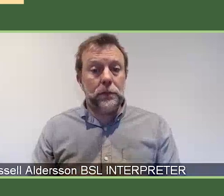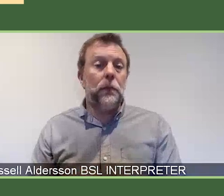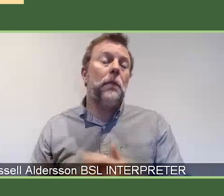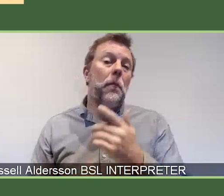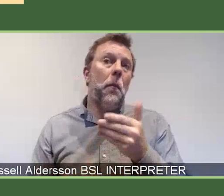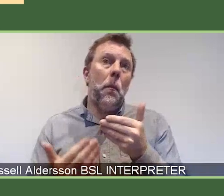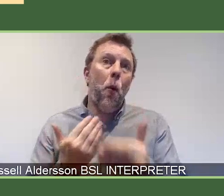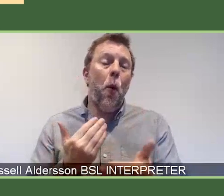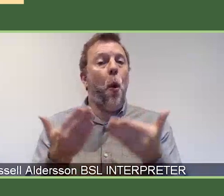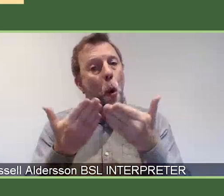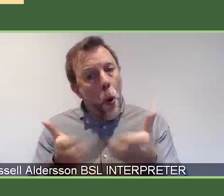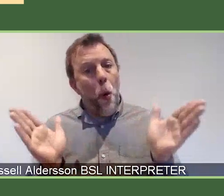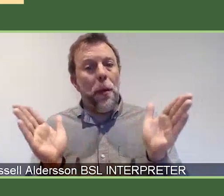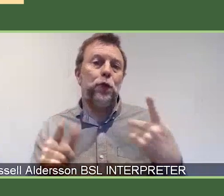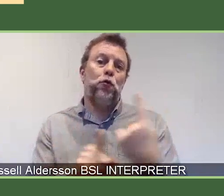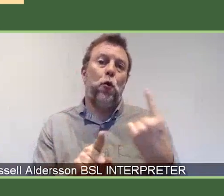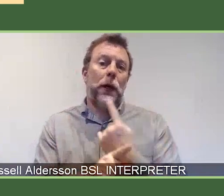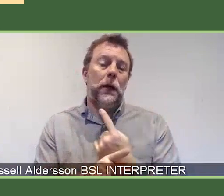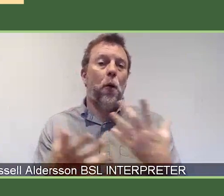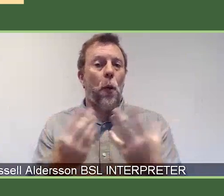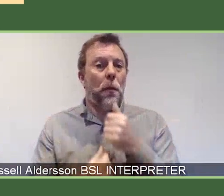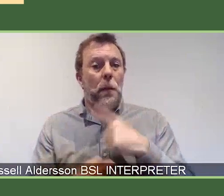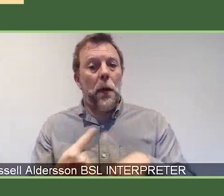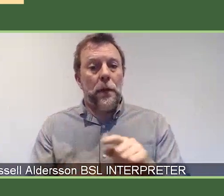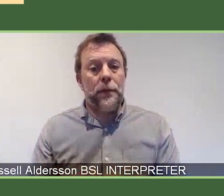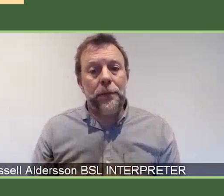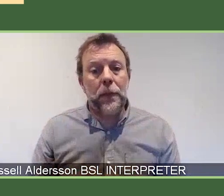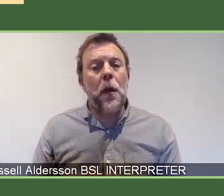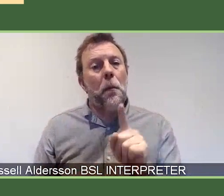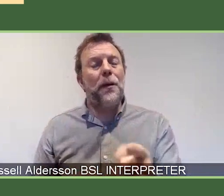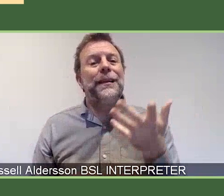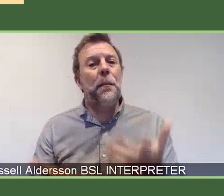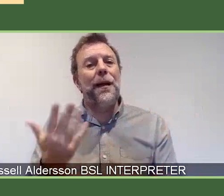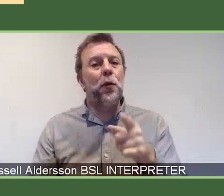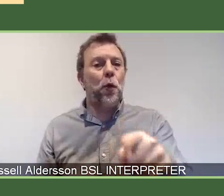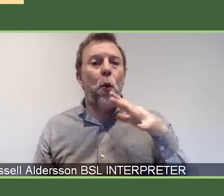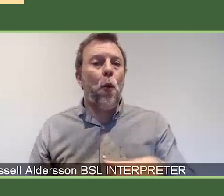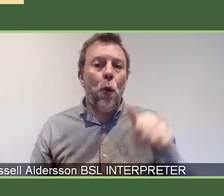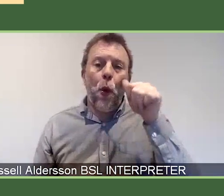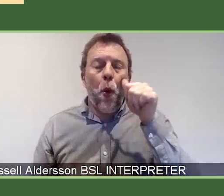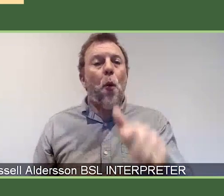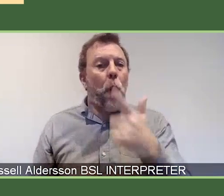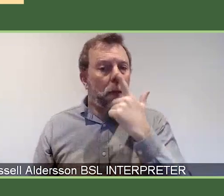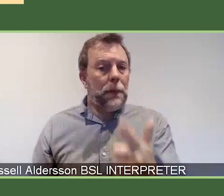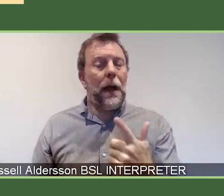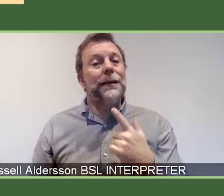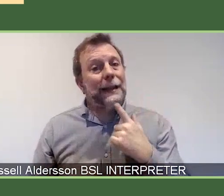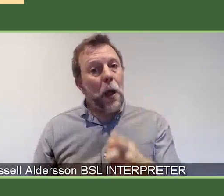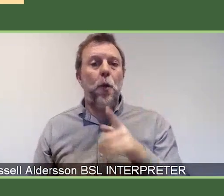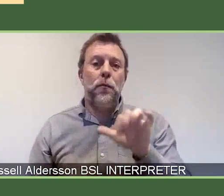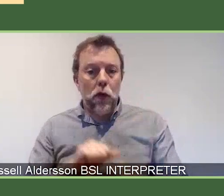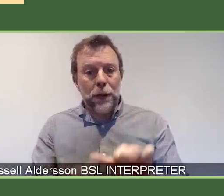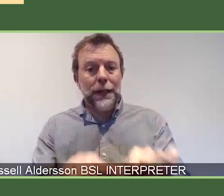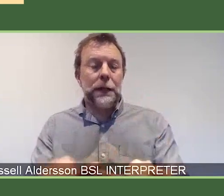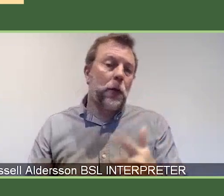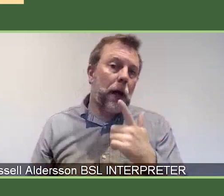more open to speaking with people. But it depends what you want to know. We can tell you about the processes. We can tell you